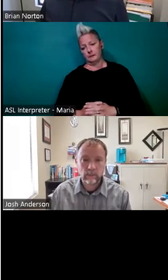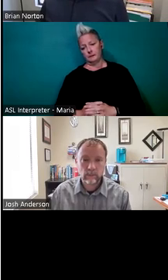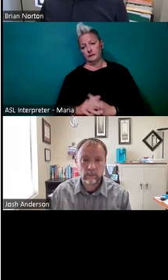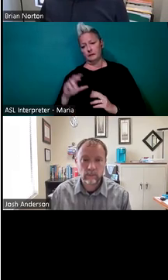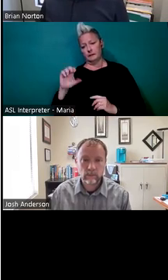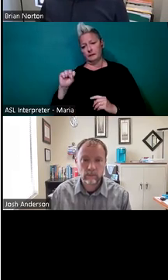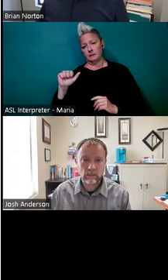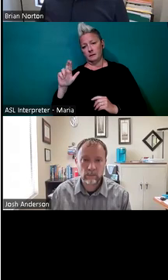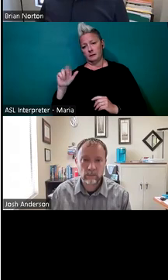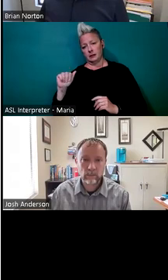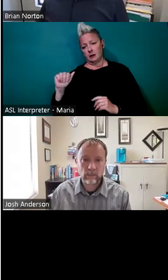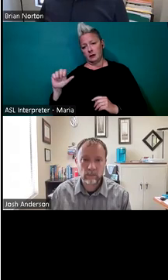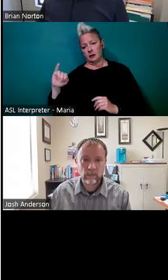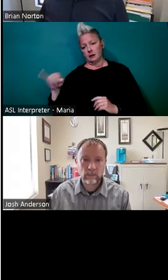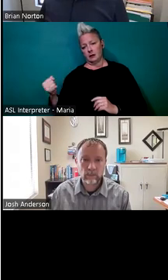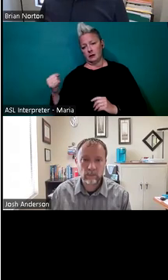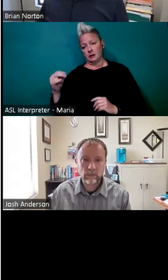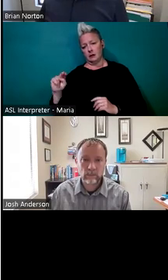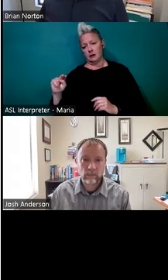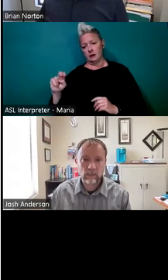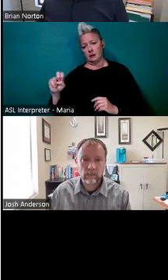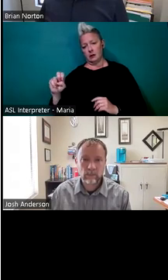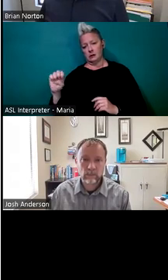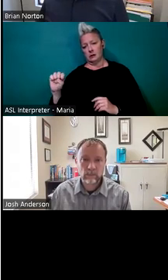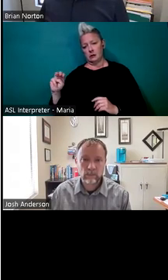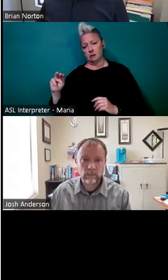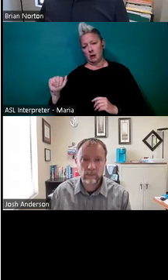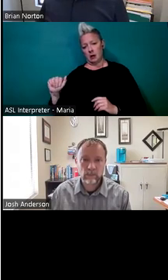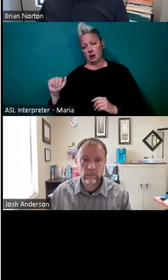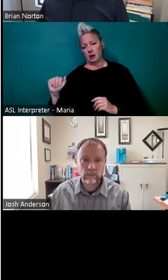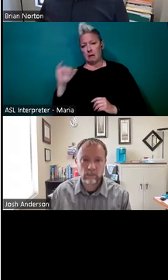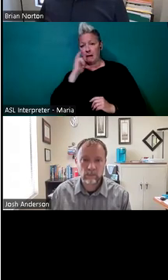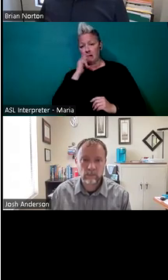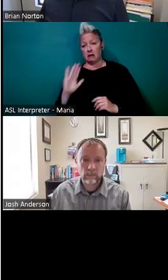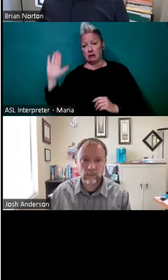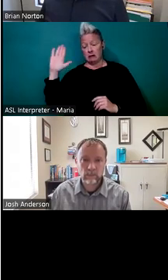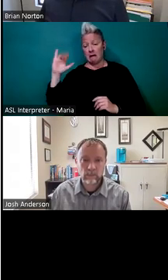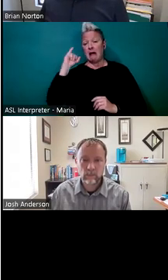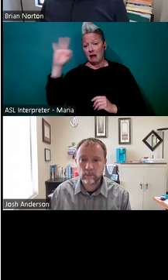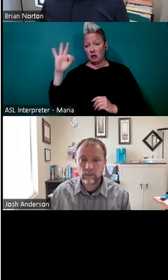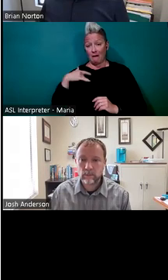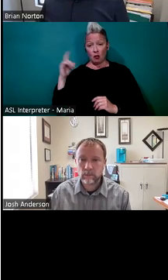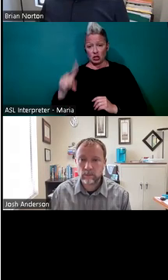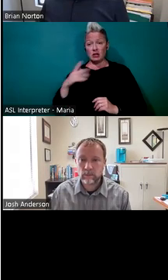And maybe that was an accidental hand raise. So if you have a question, please feel free to put it in chat. Thanks.